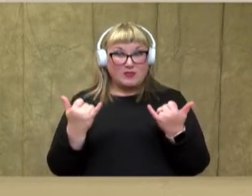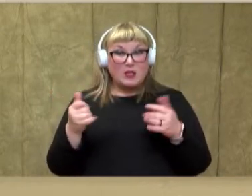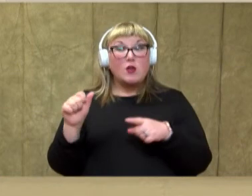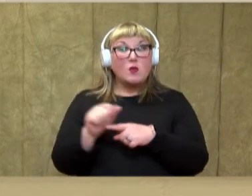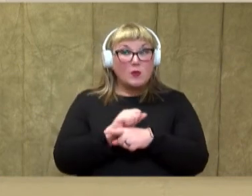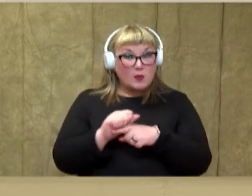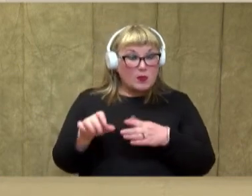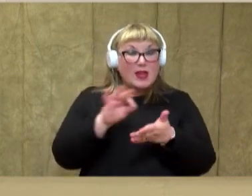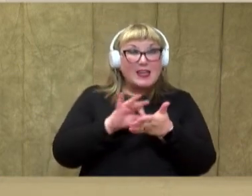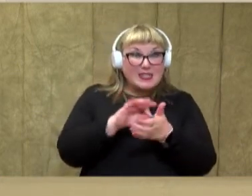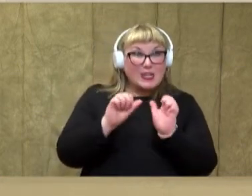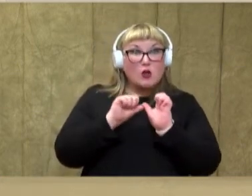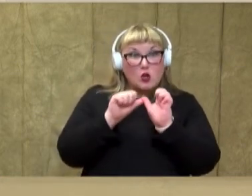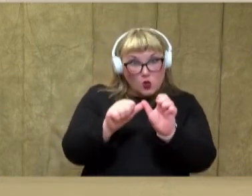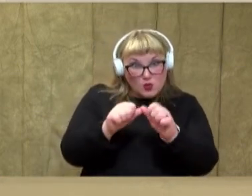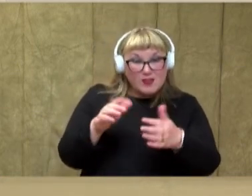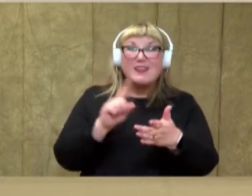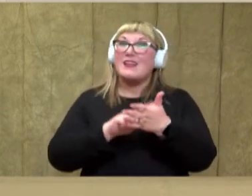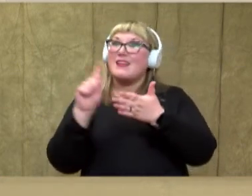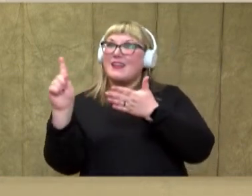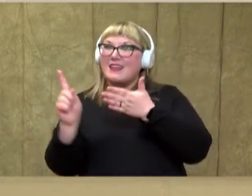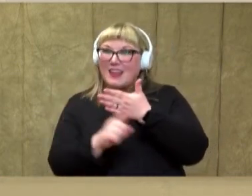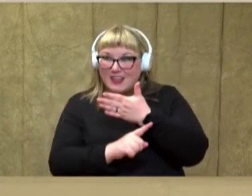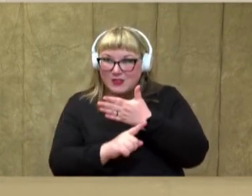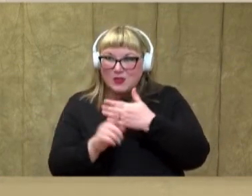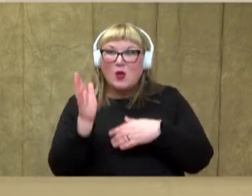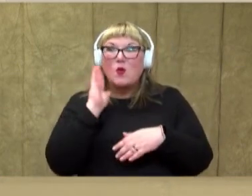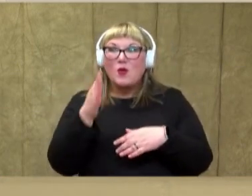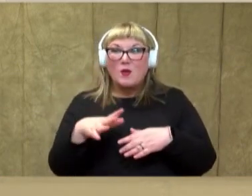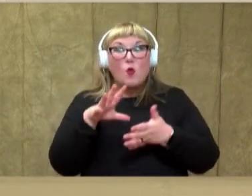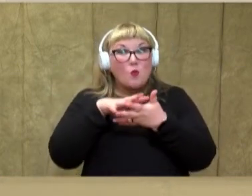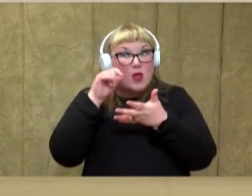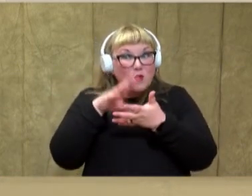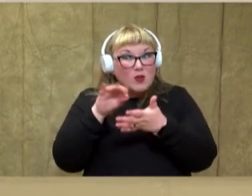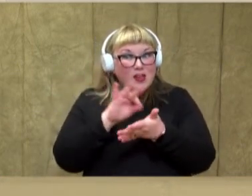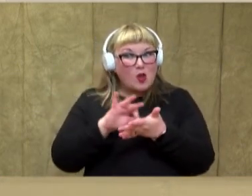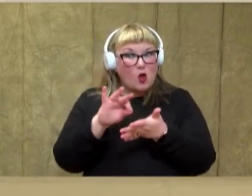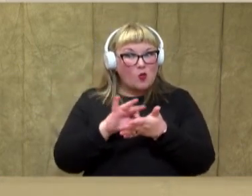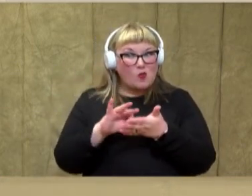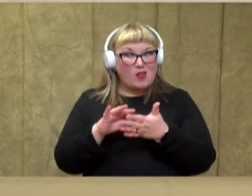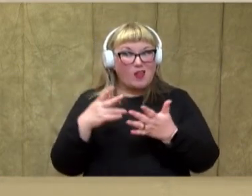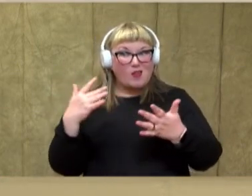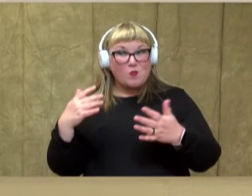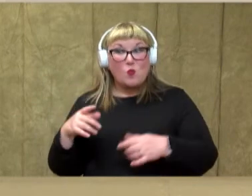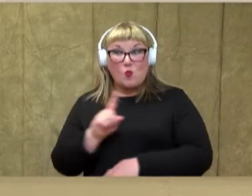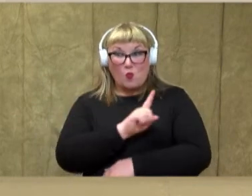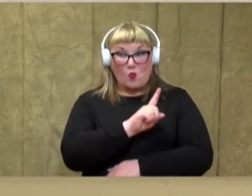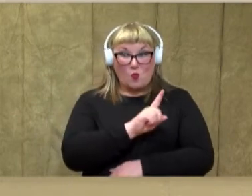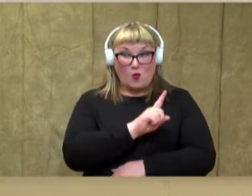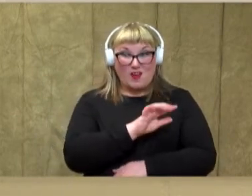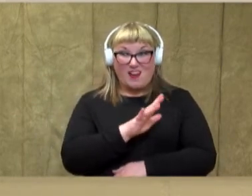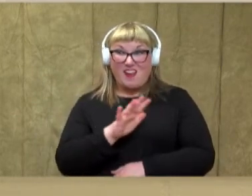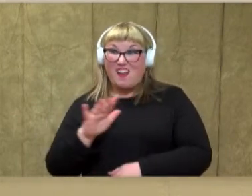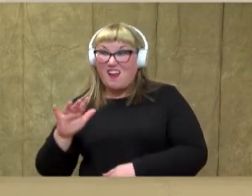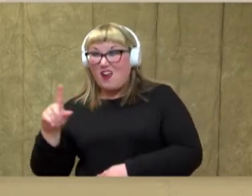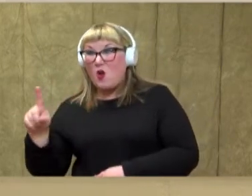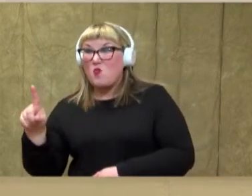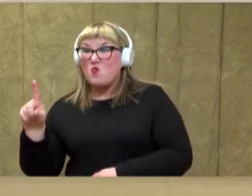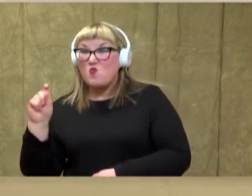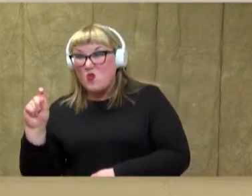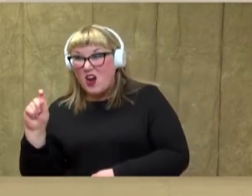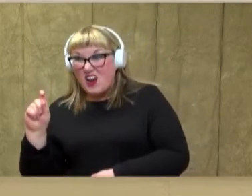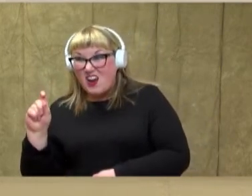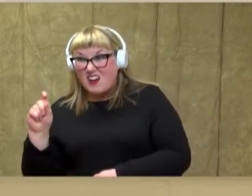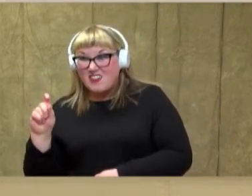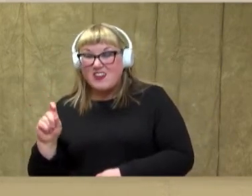Practice this counting on. And then next week, we will be learning to count all the way from 1 to 100 by